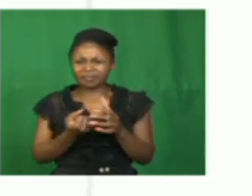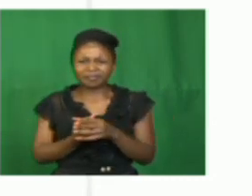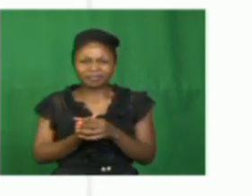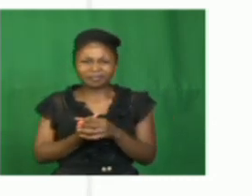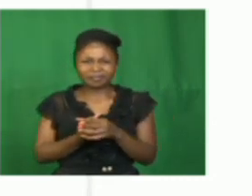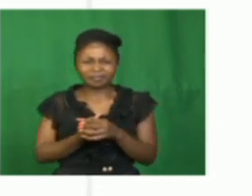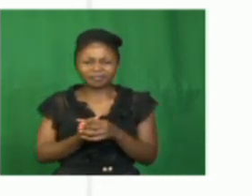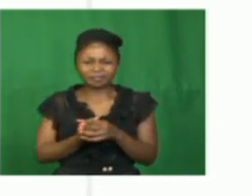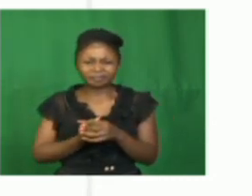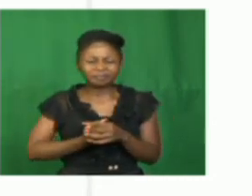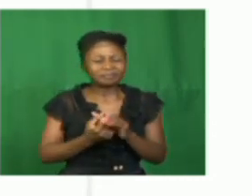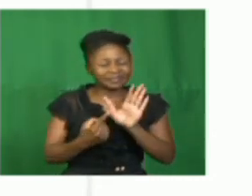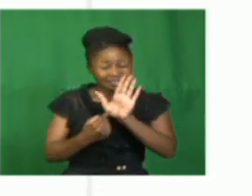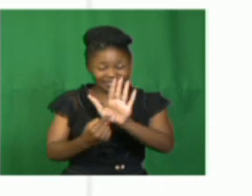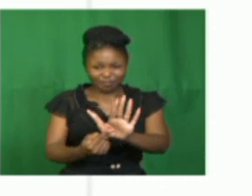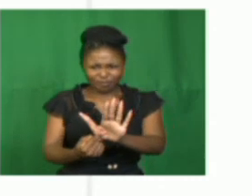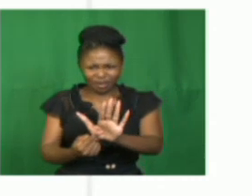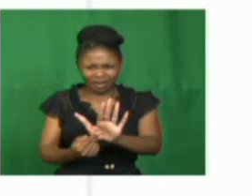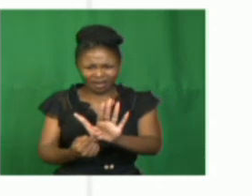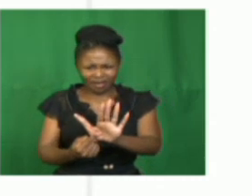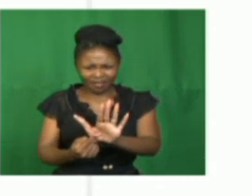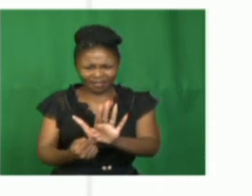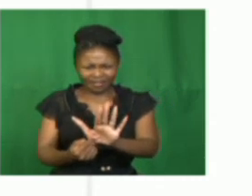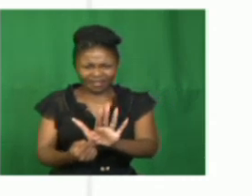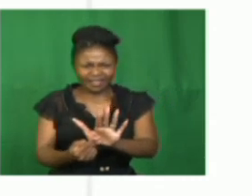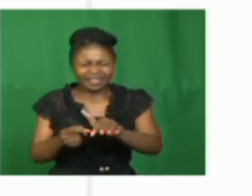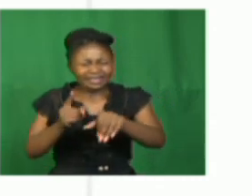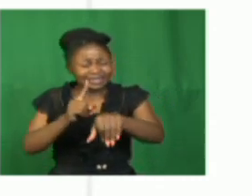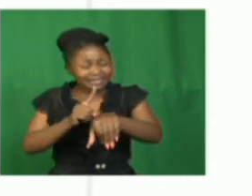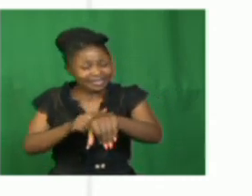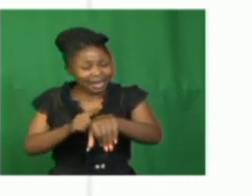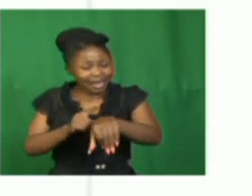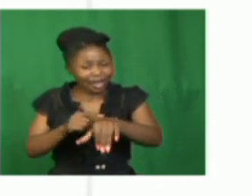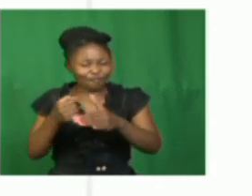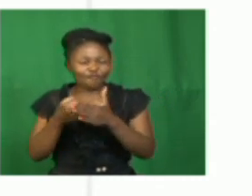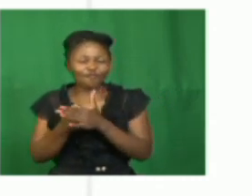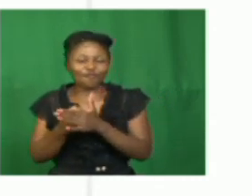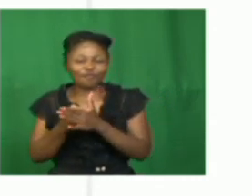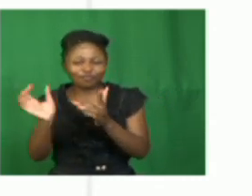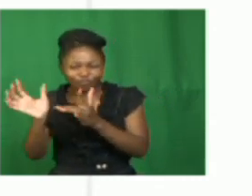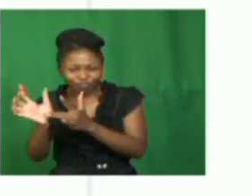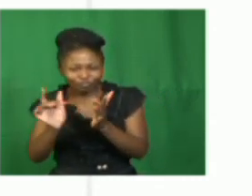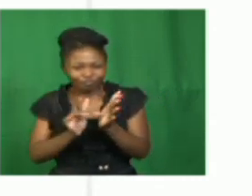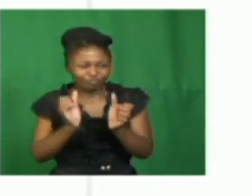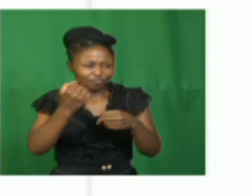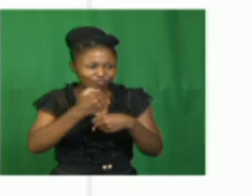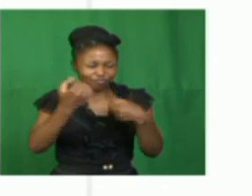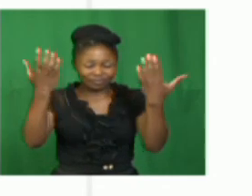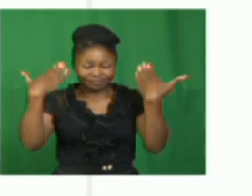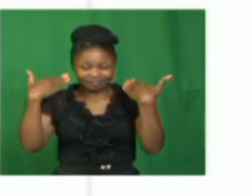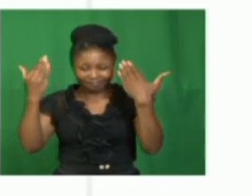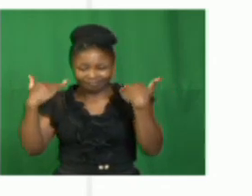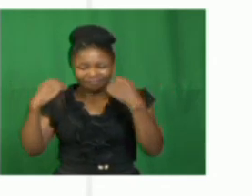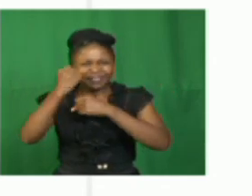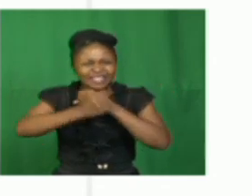It was during the Easter holidays in 2019,